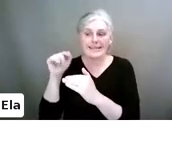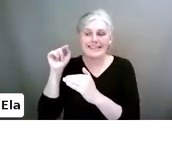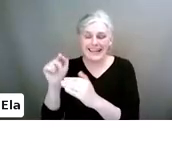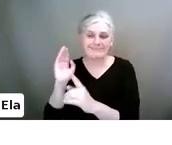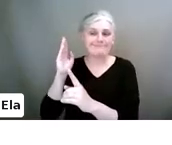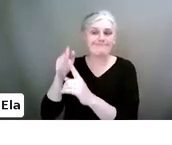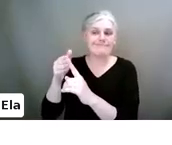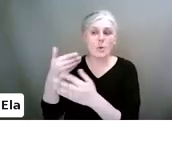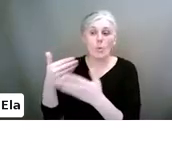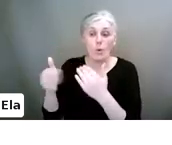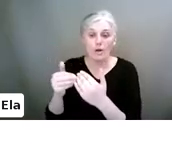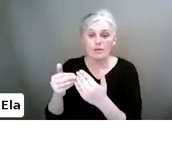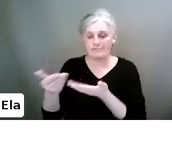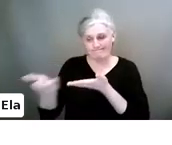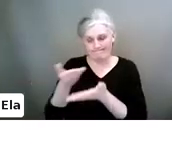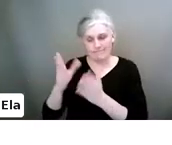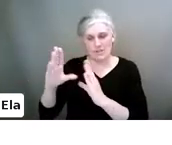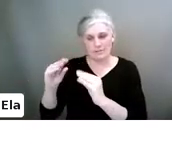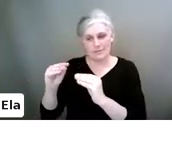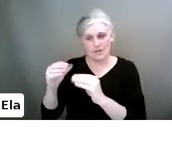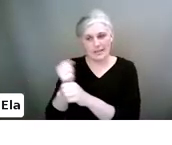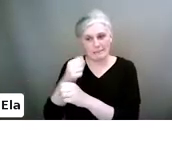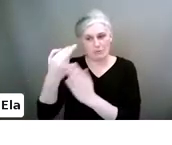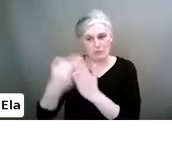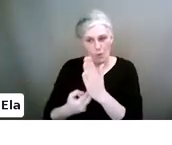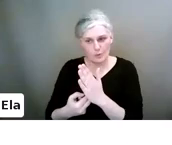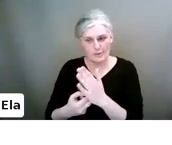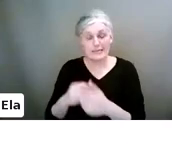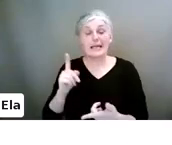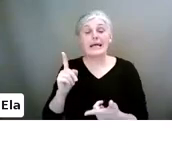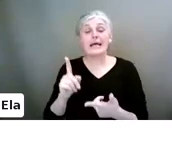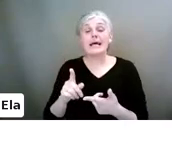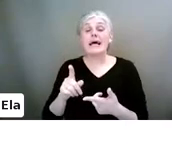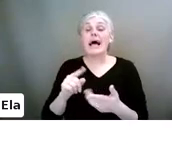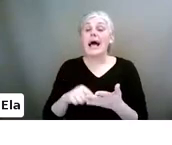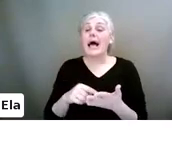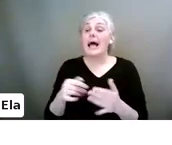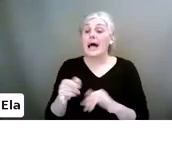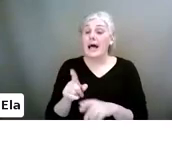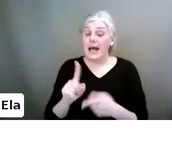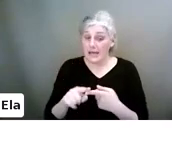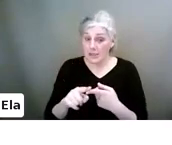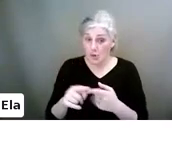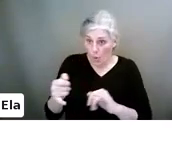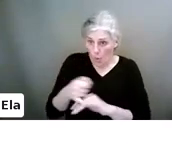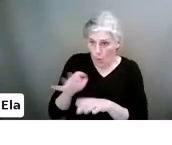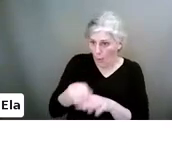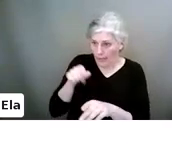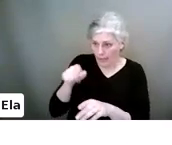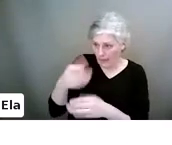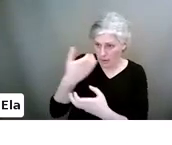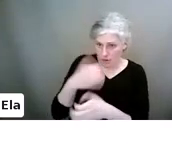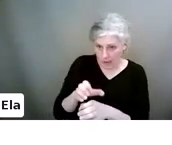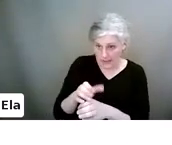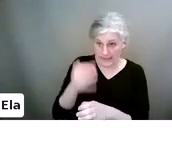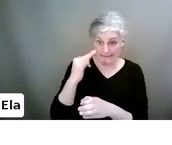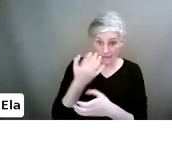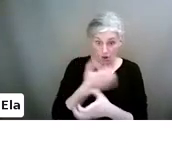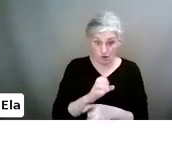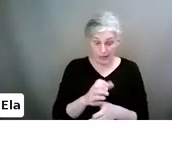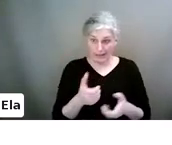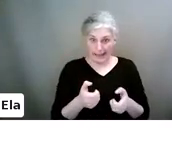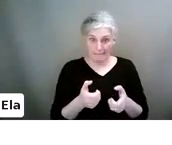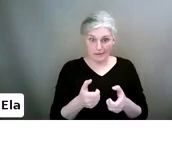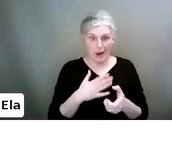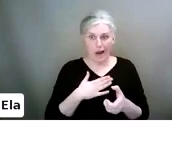about those rules and with whom. So if your friend is an eye or your friend, if your child is a gamer and